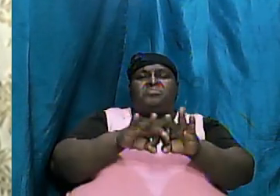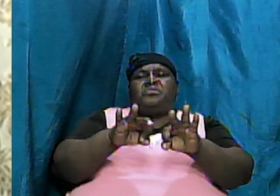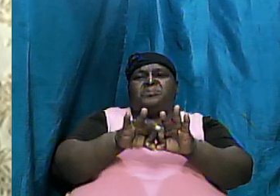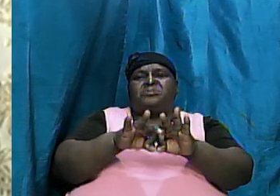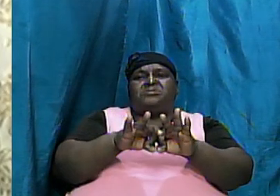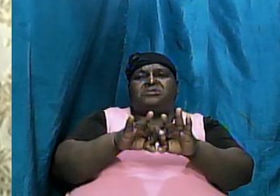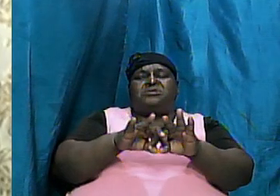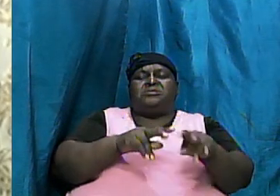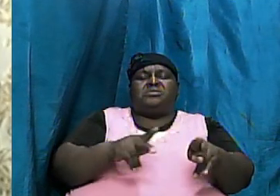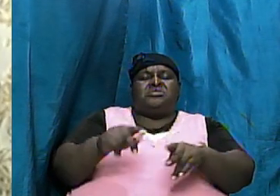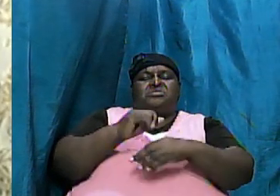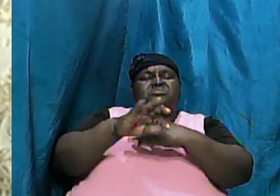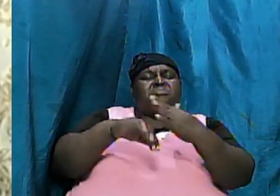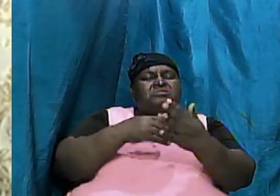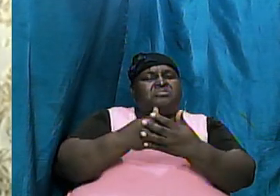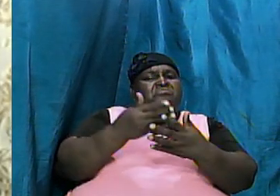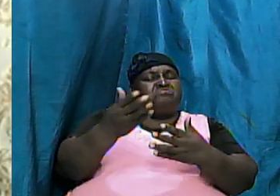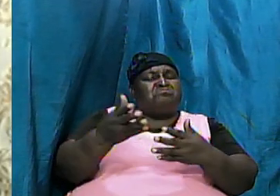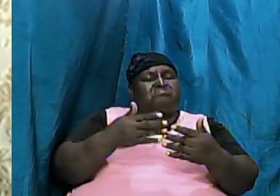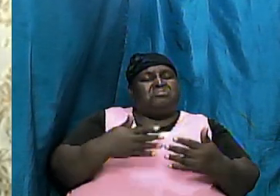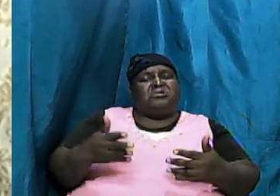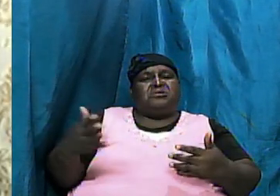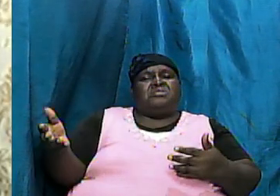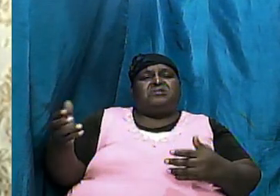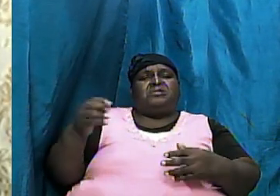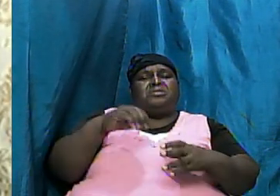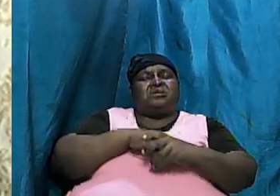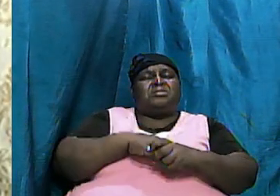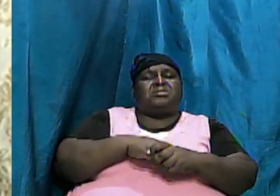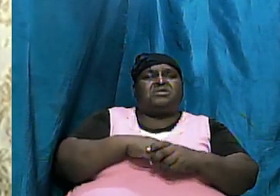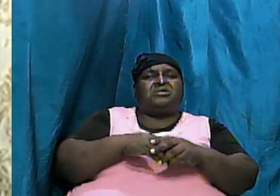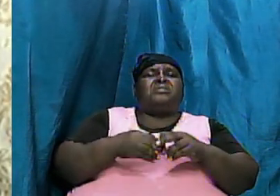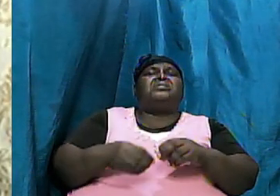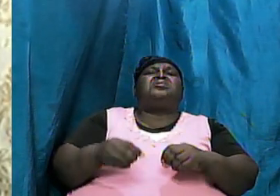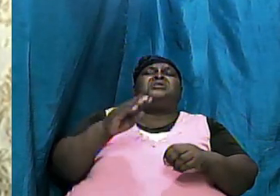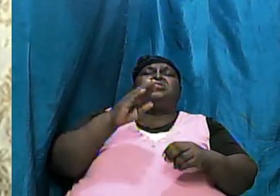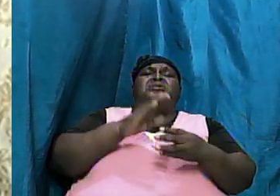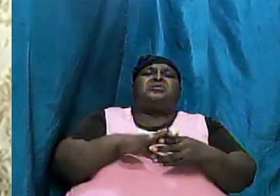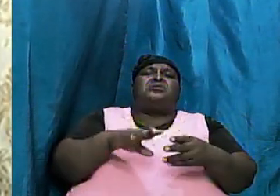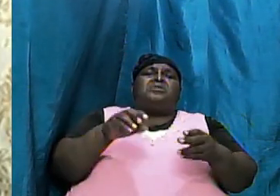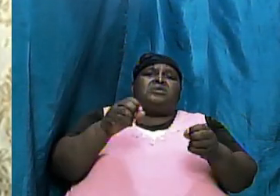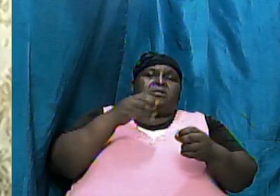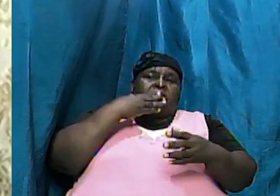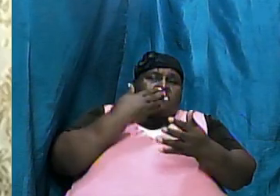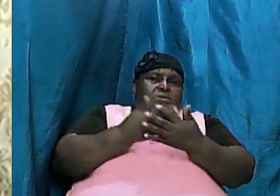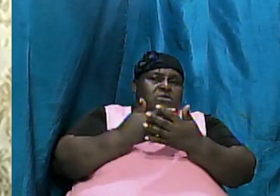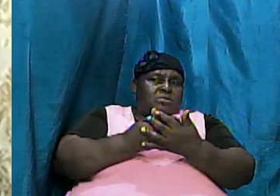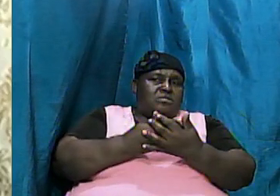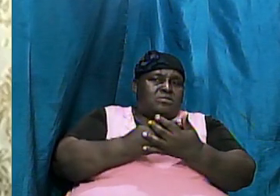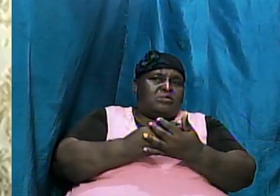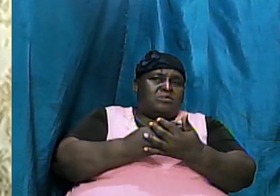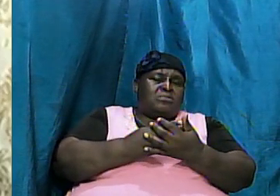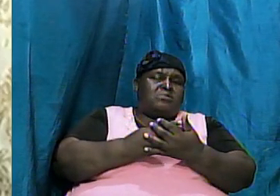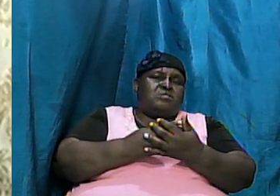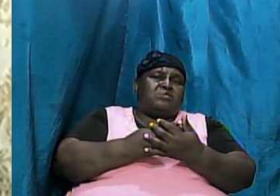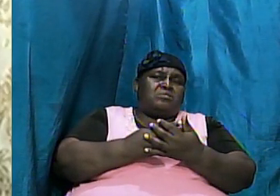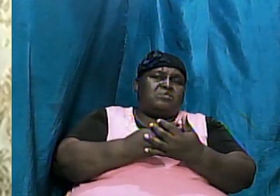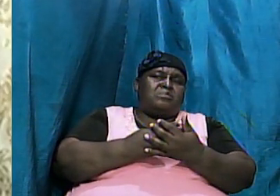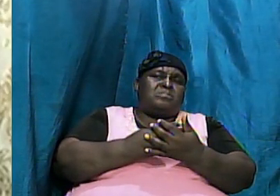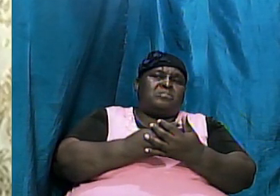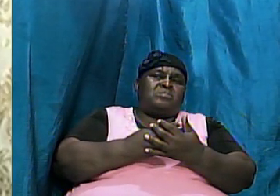put all of those things into proper context now many folks are unaware